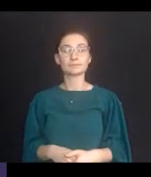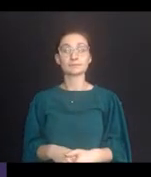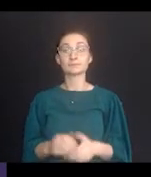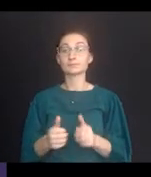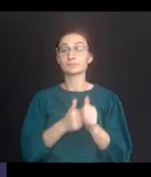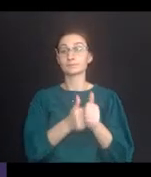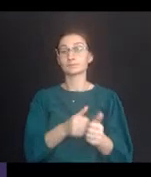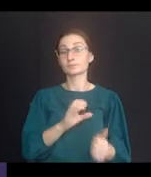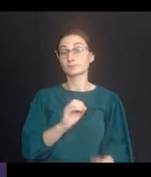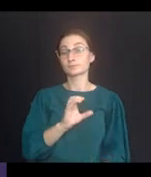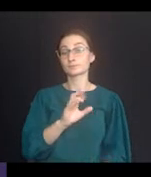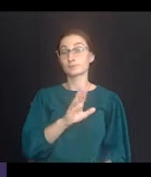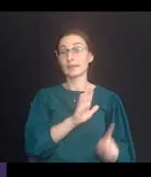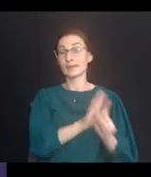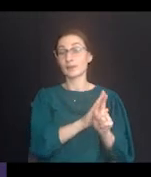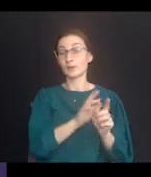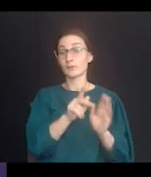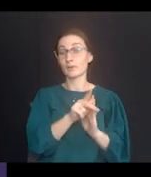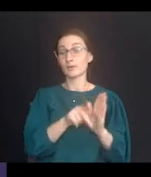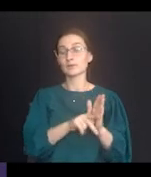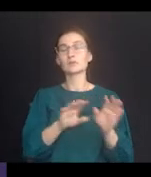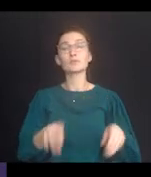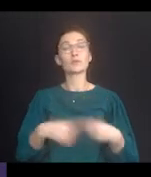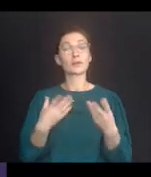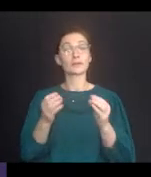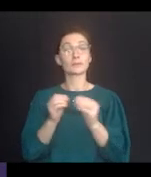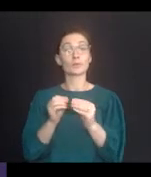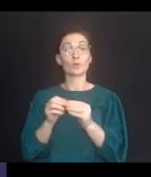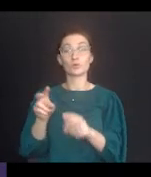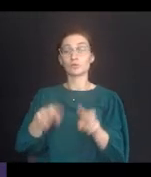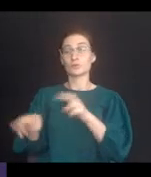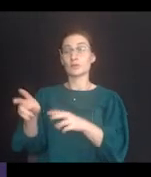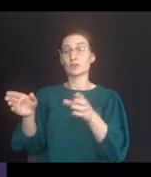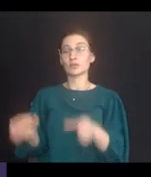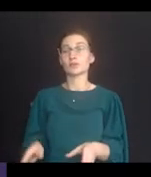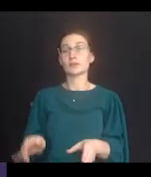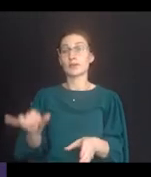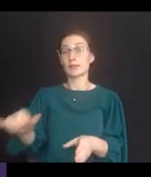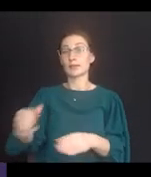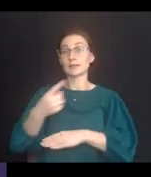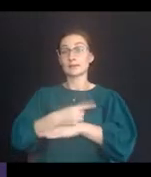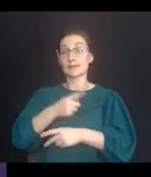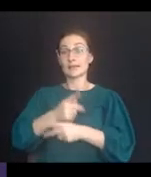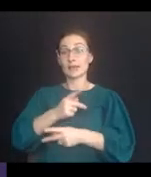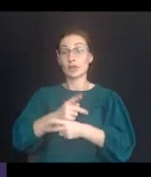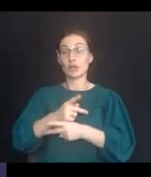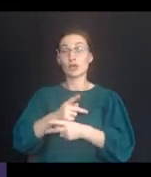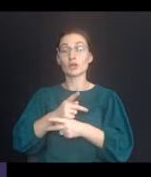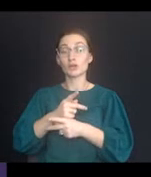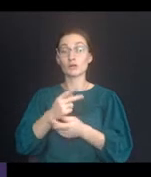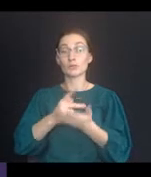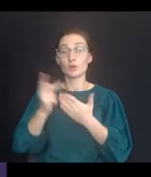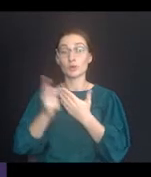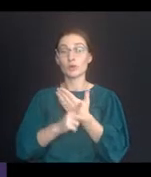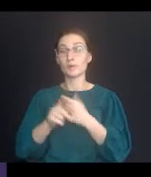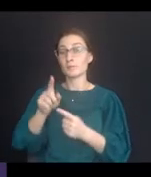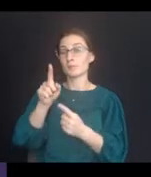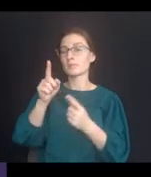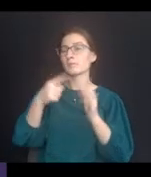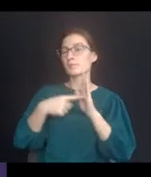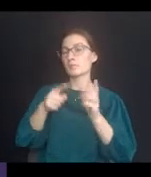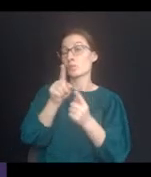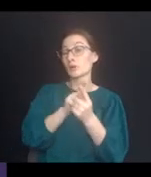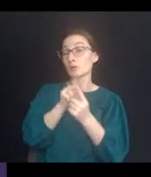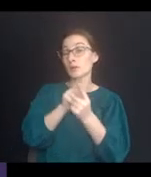Pursuant the OCR policy, providing additional supervision in a daycare program, such as a one-to-one aid, will not